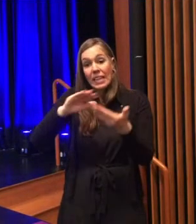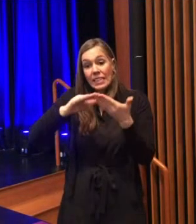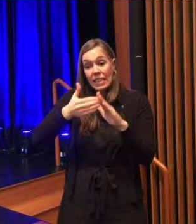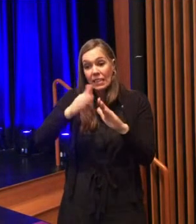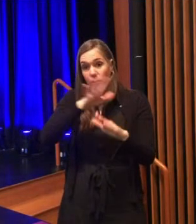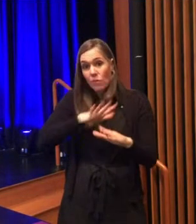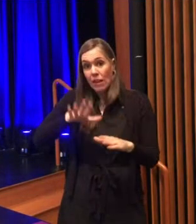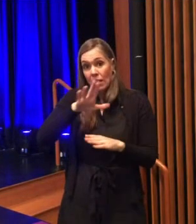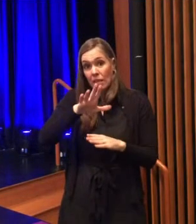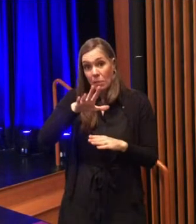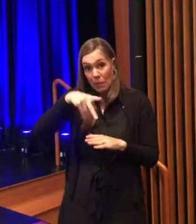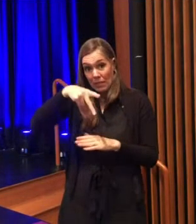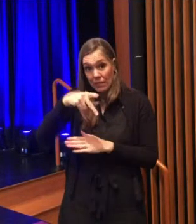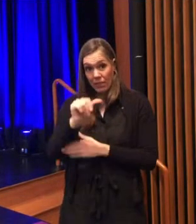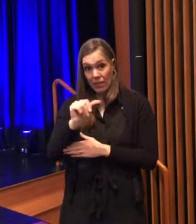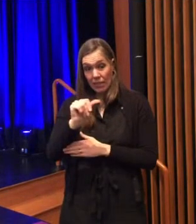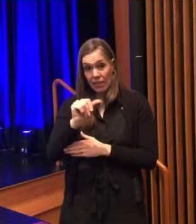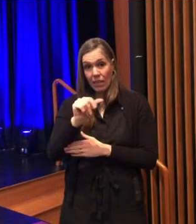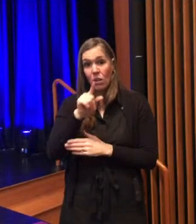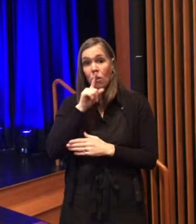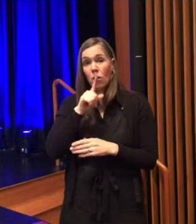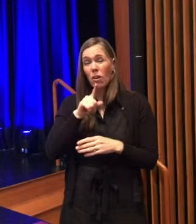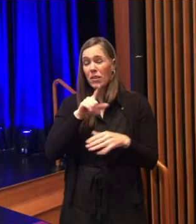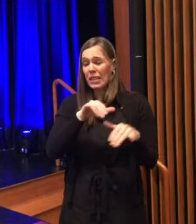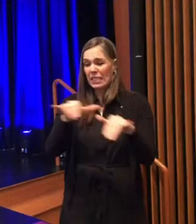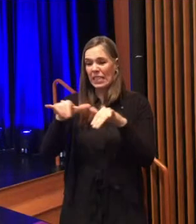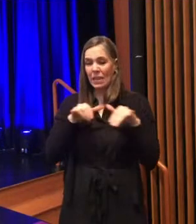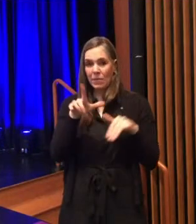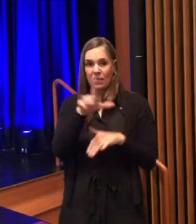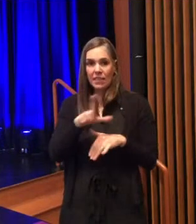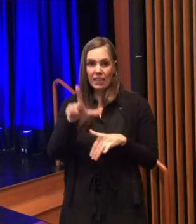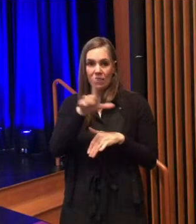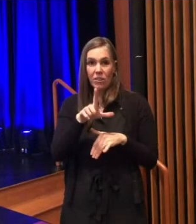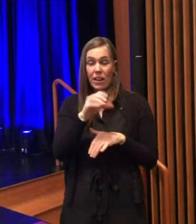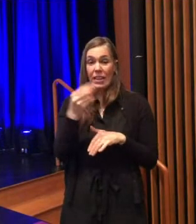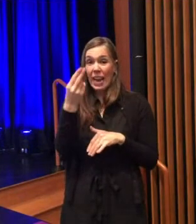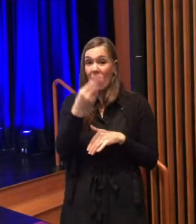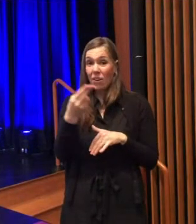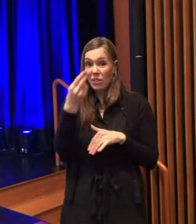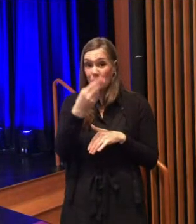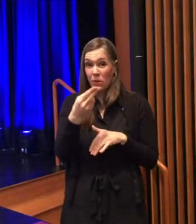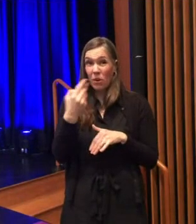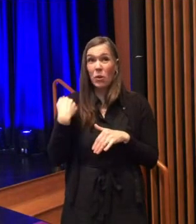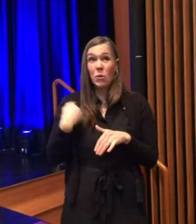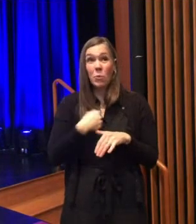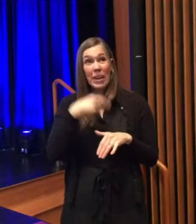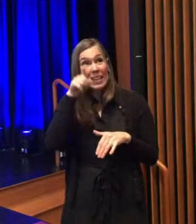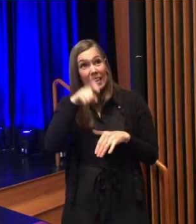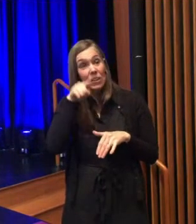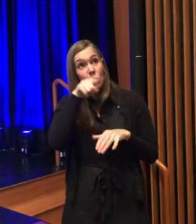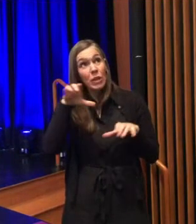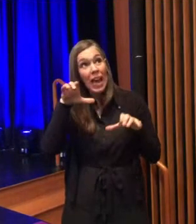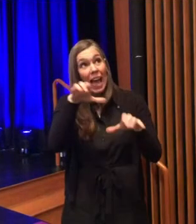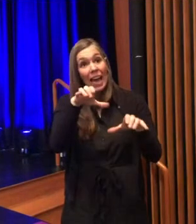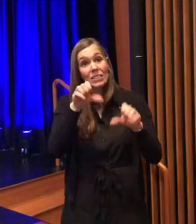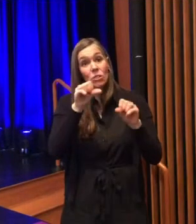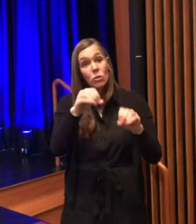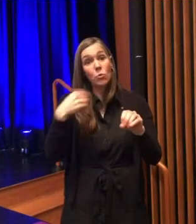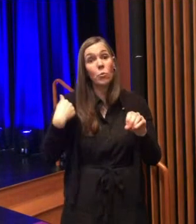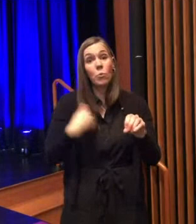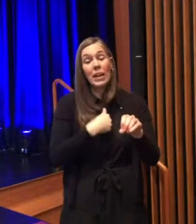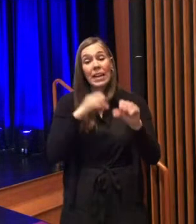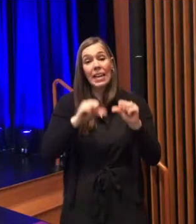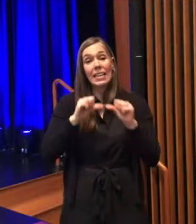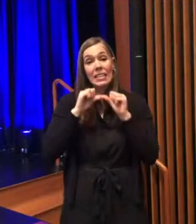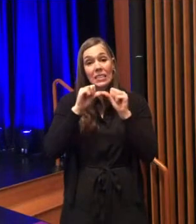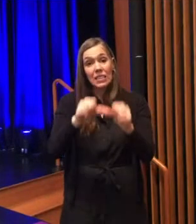across the commonwealth are in the same boat as Lancaster and Harrisburg we need you to act so we can continue to provide